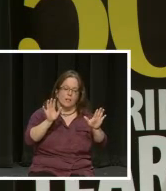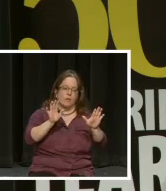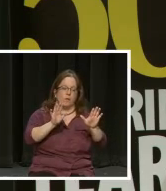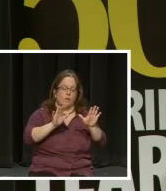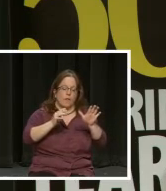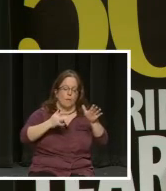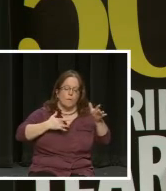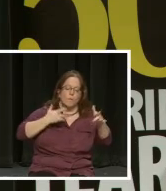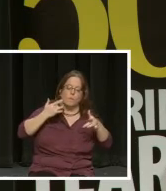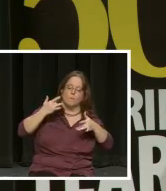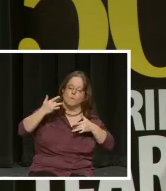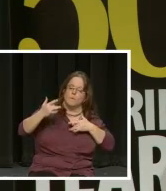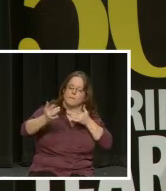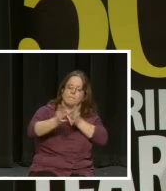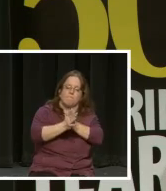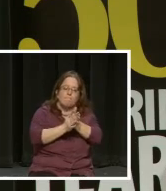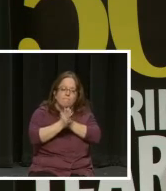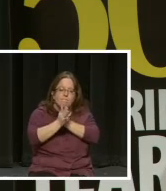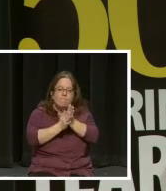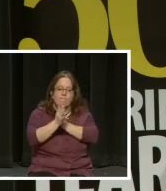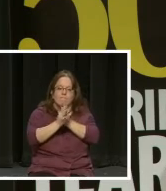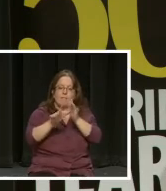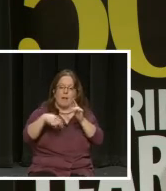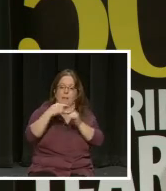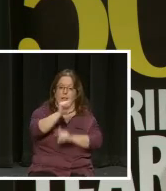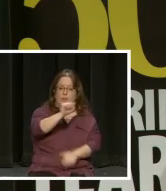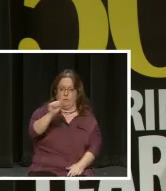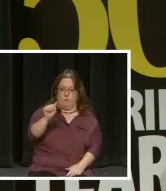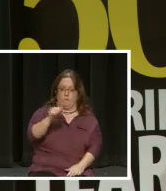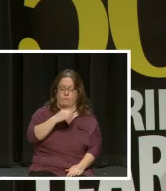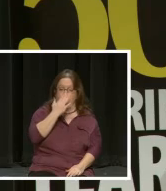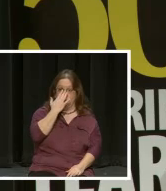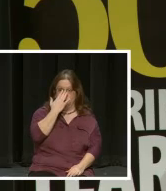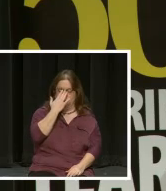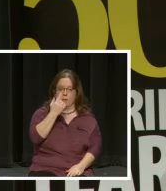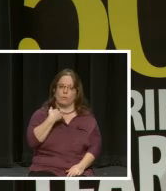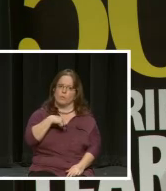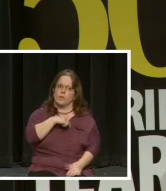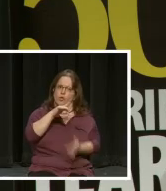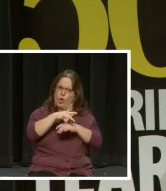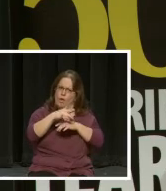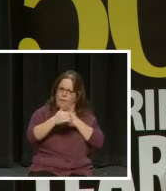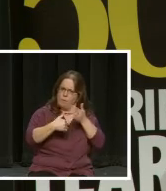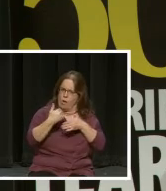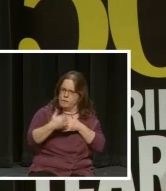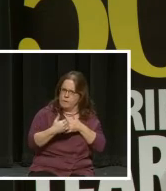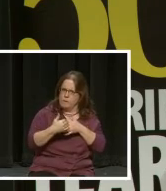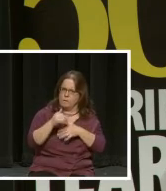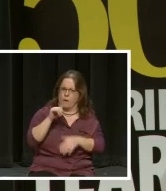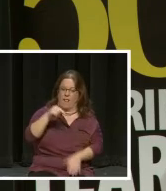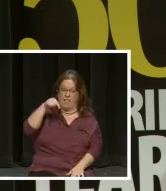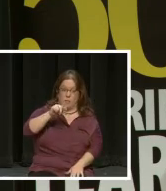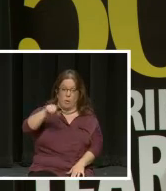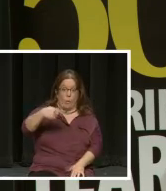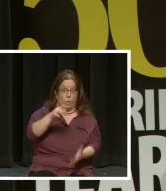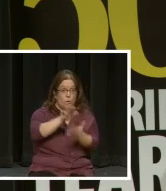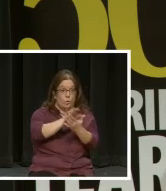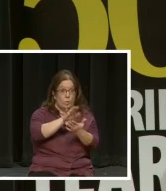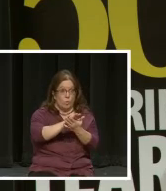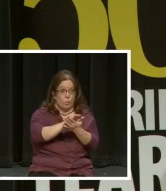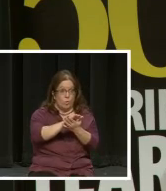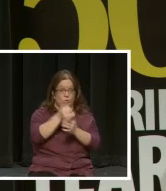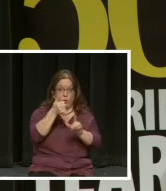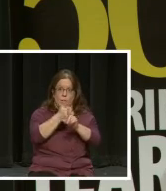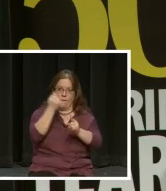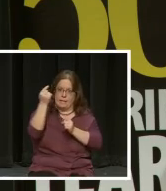enthusiasm about Anne Arundel. She told us early in the process that this was the only school that she was